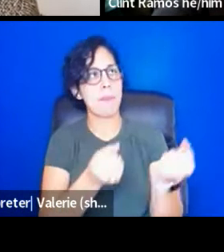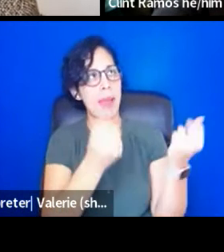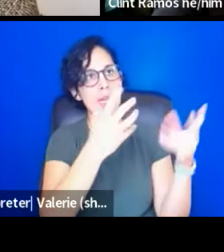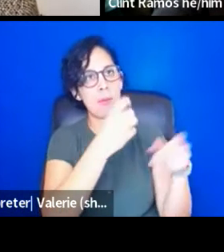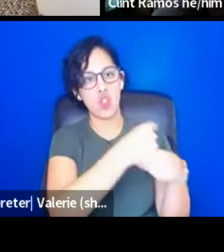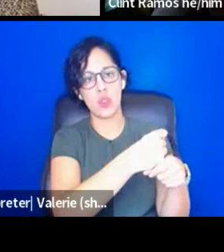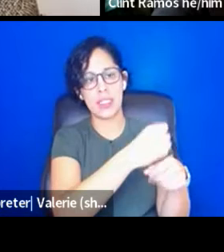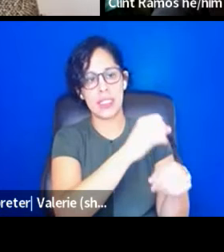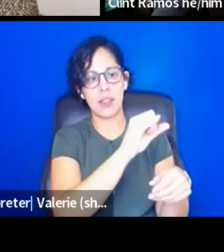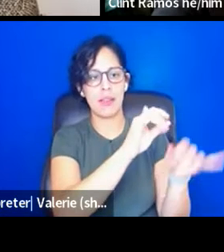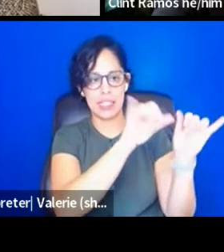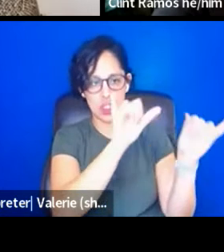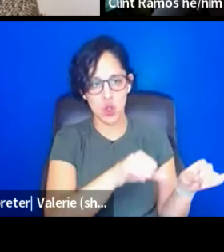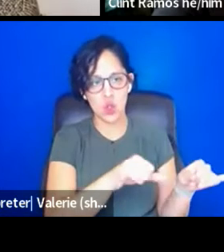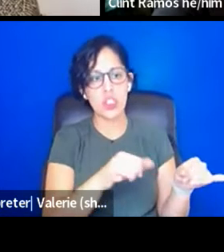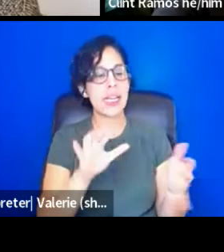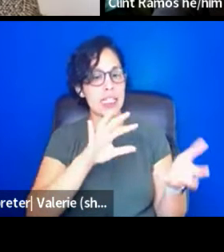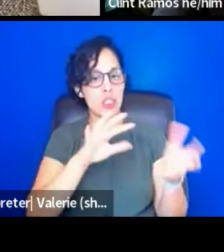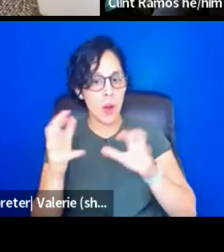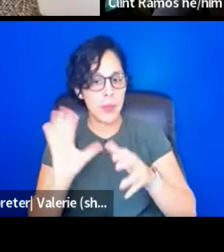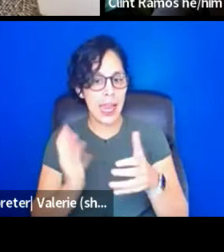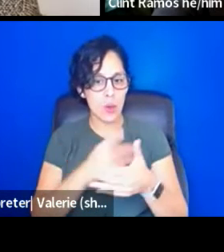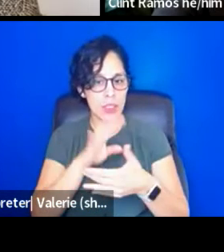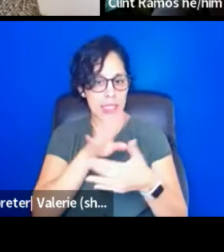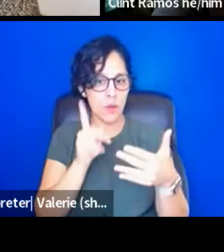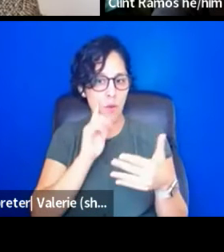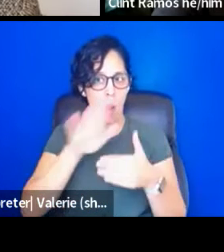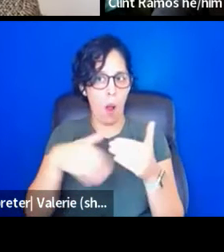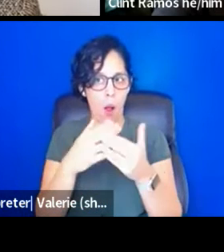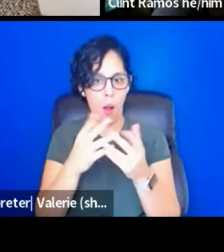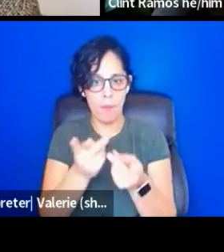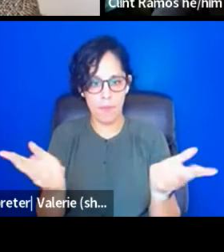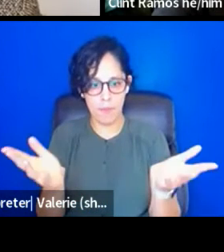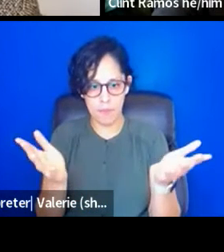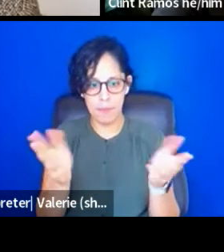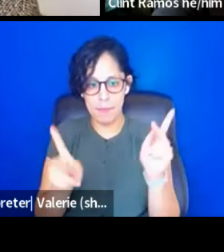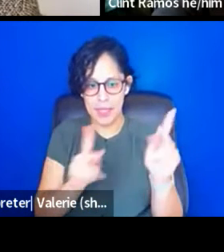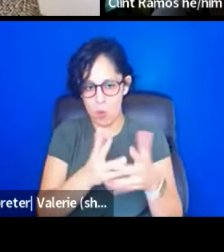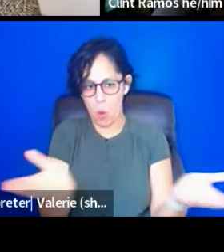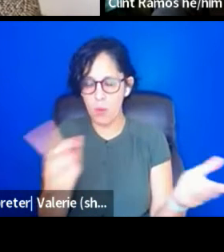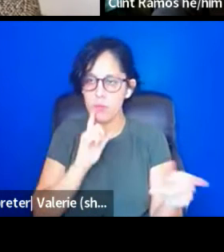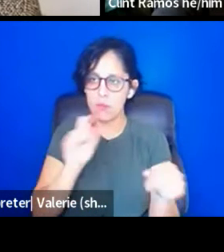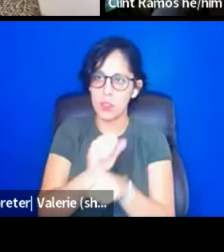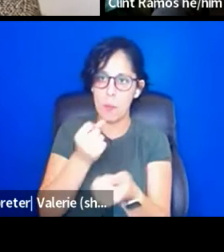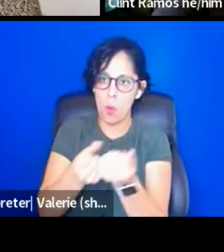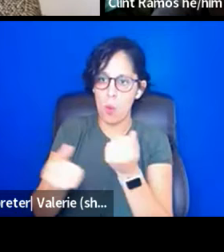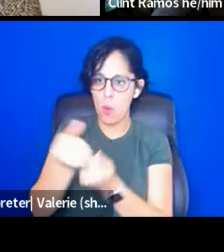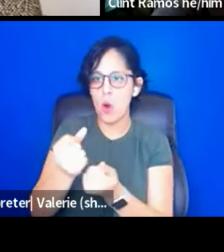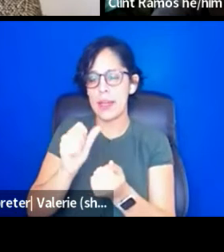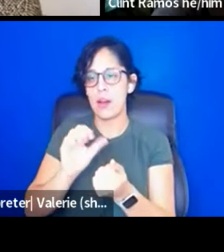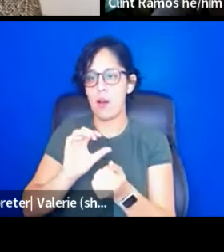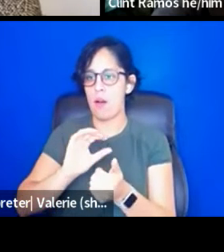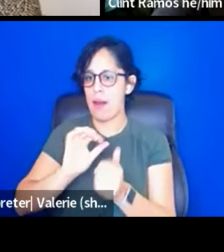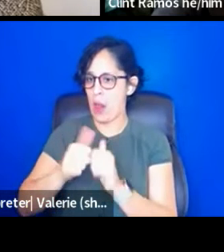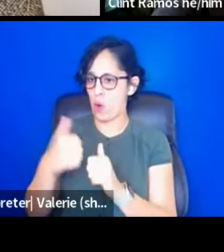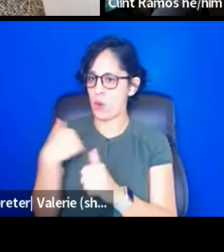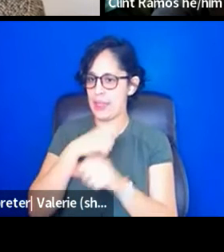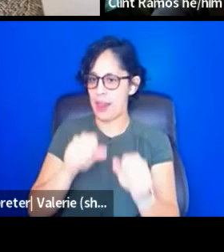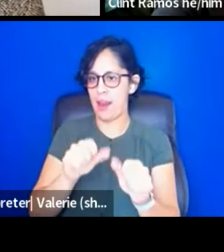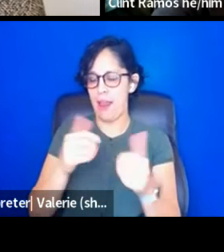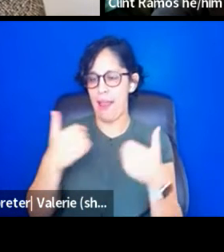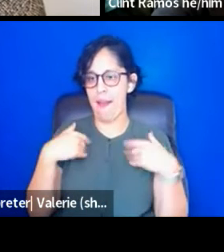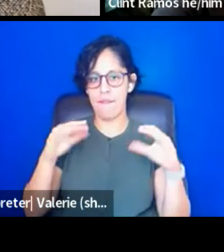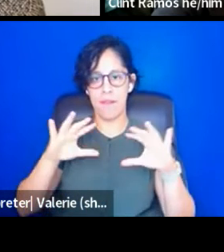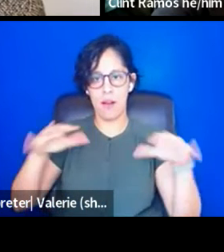disrupting and creating our expectations around scheduling for all of us, really leaning into how we need each other and how we can work to our collective liberation. Yes. Thank you so much.